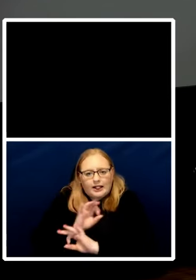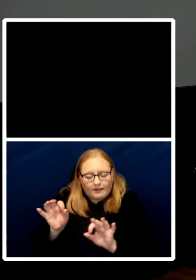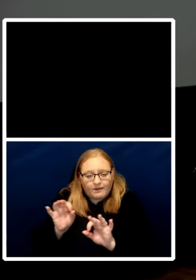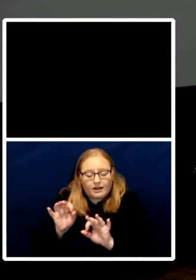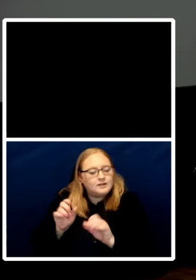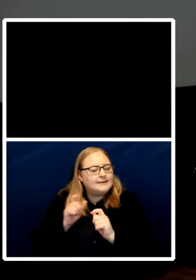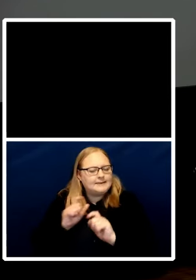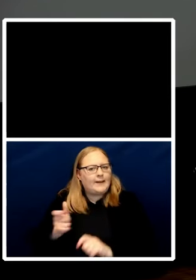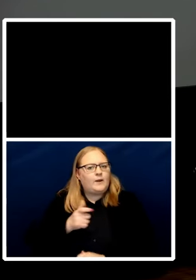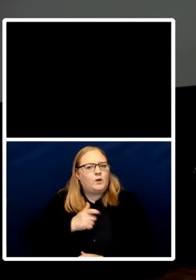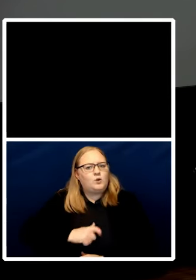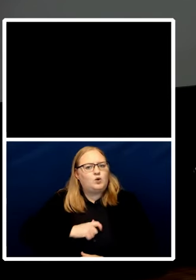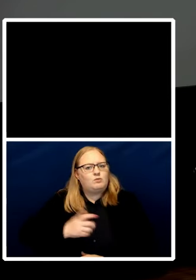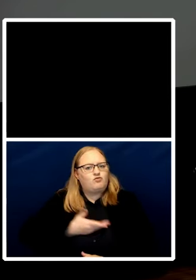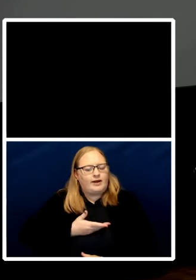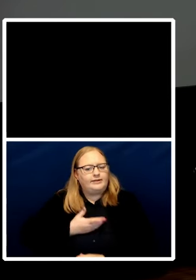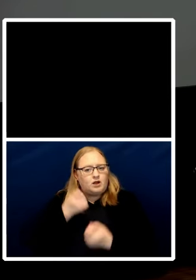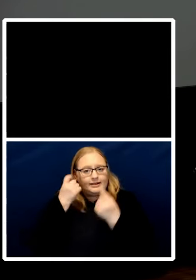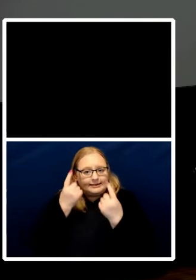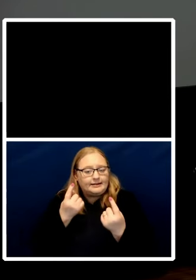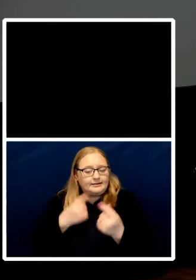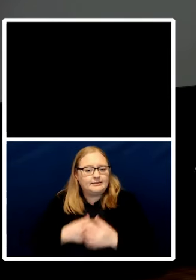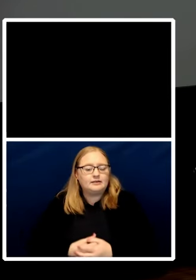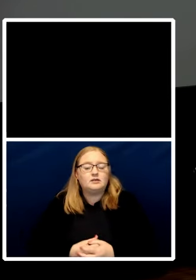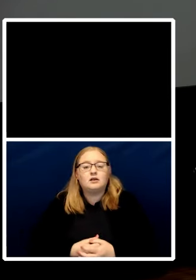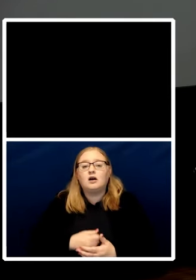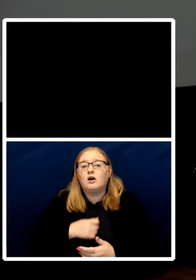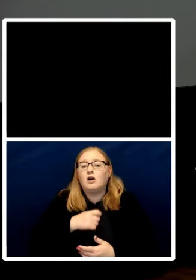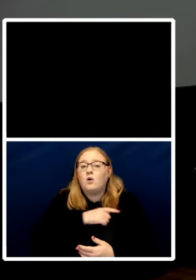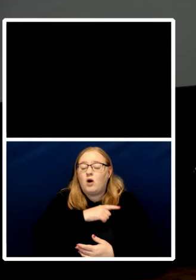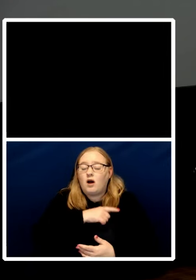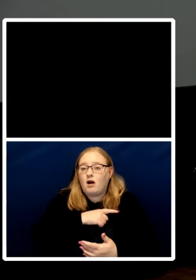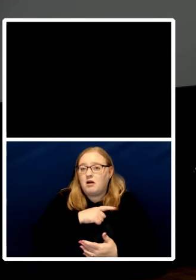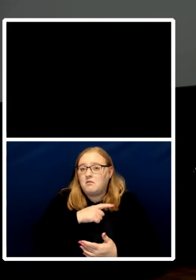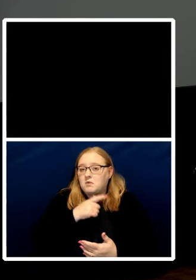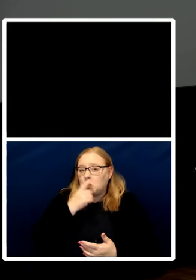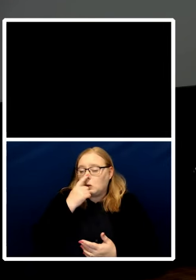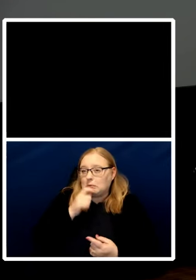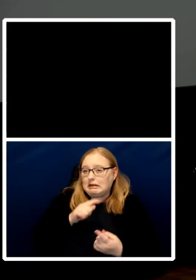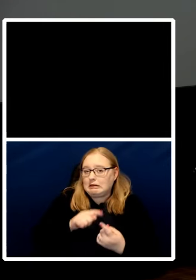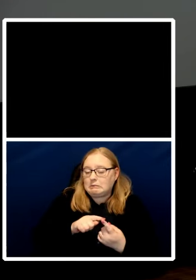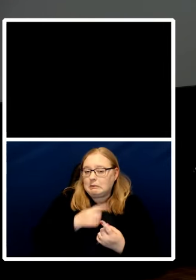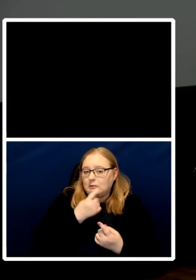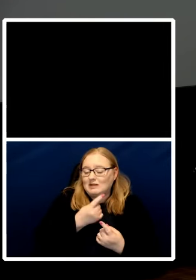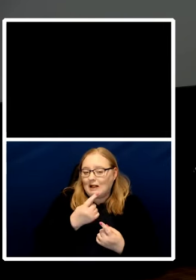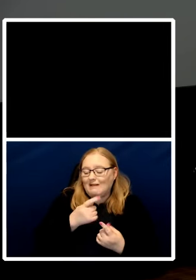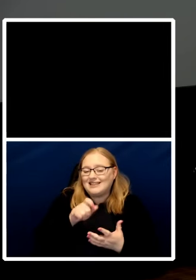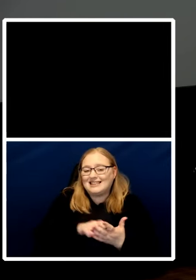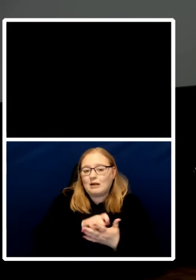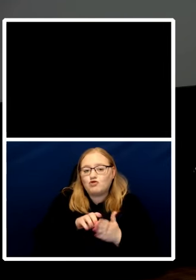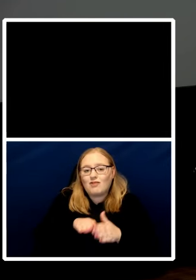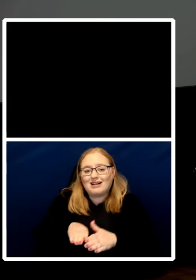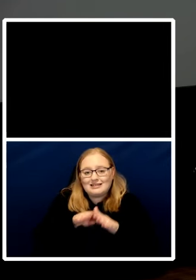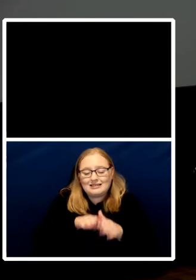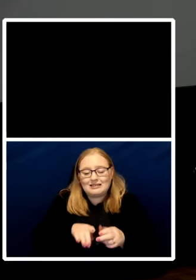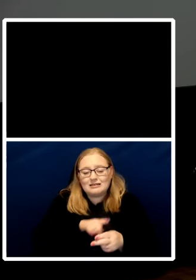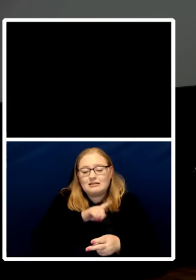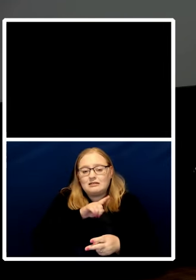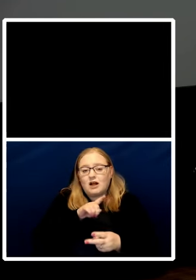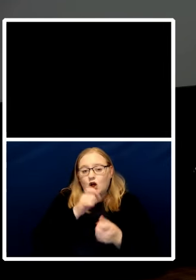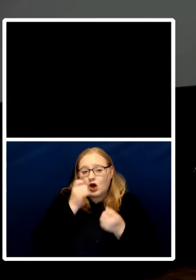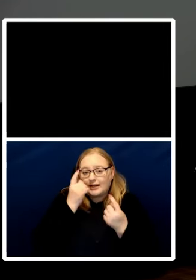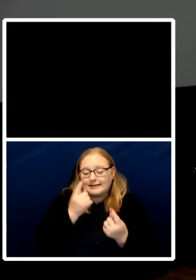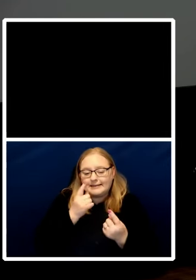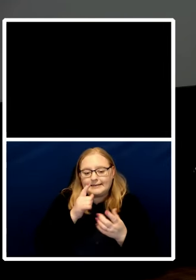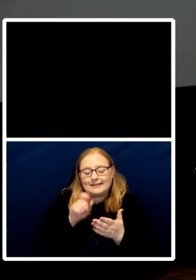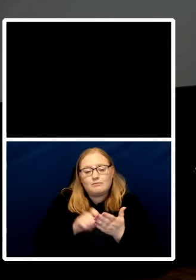understand because they're it can because they're democrats and they understand that no democracy can sustain